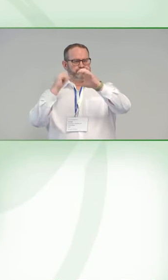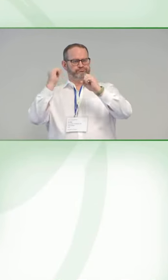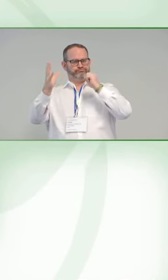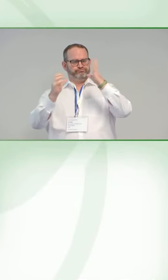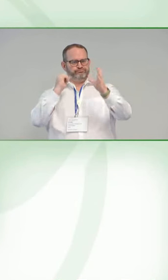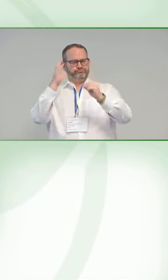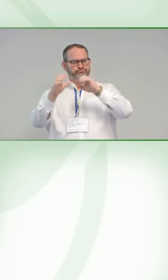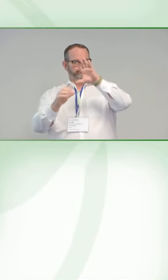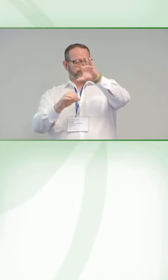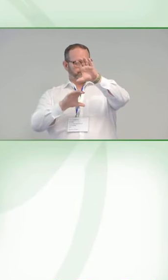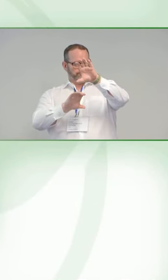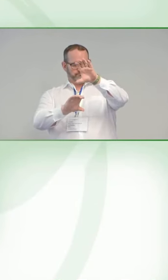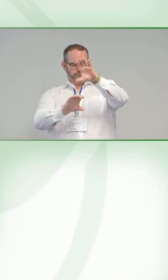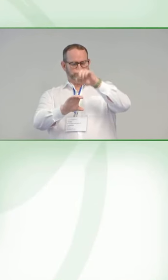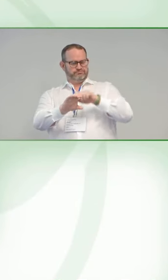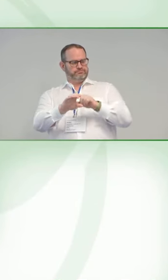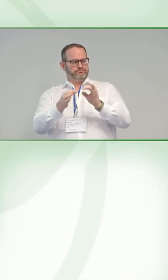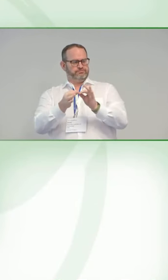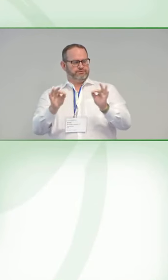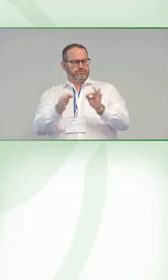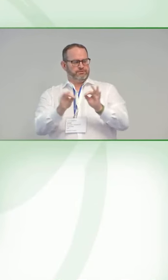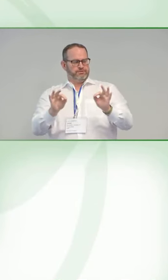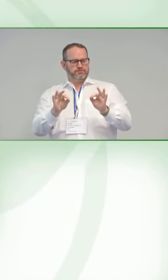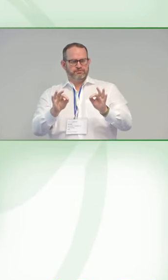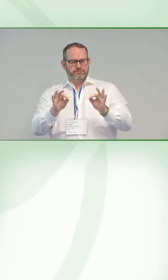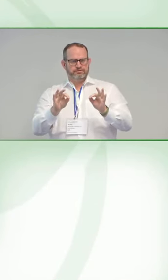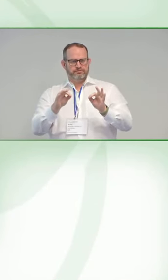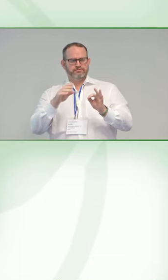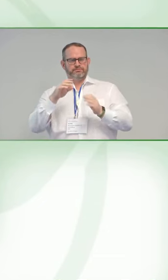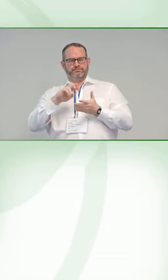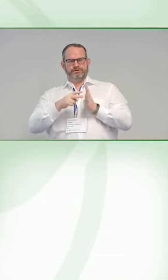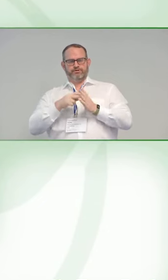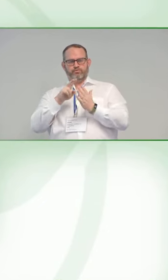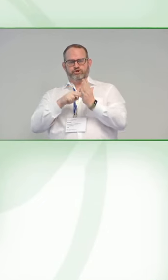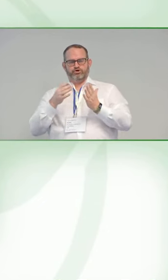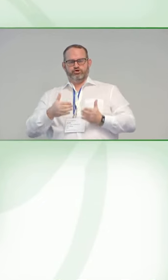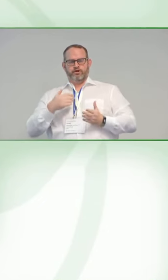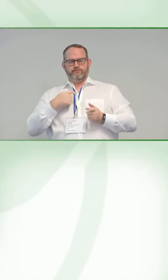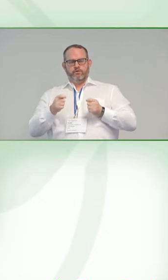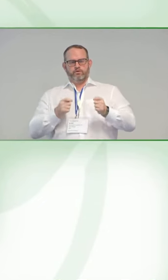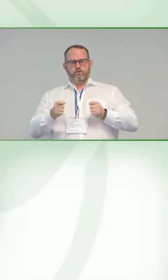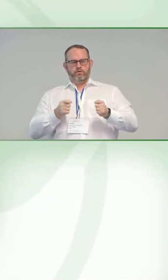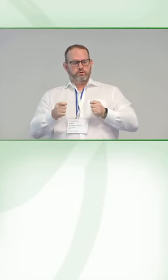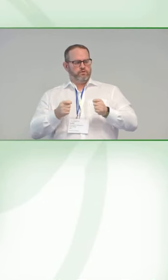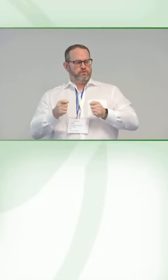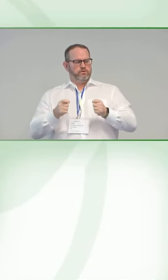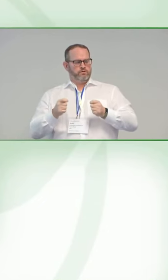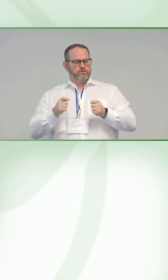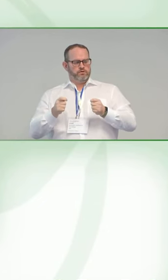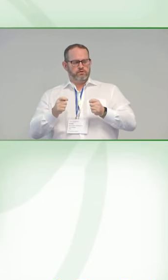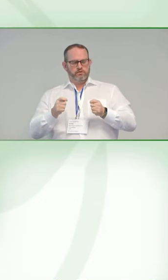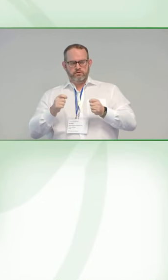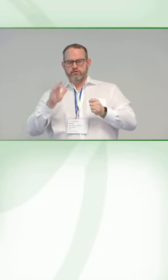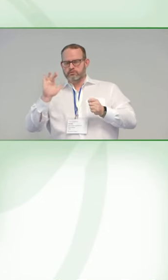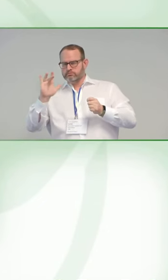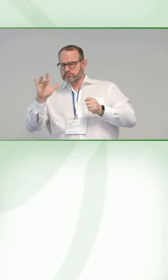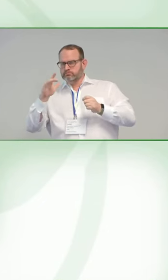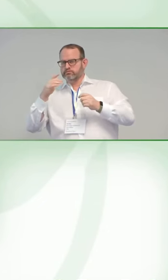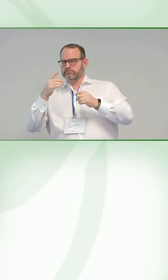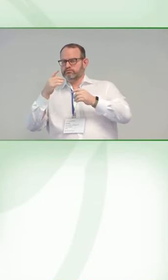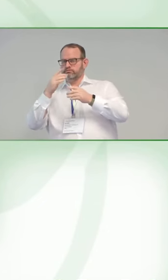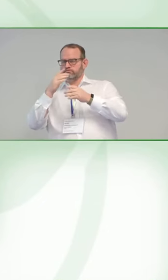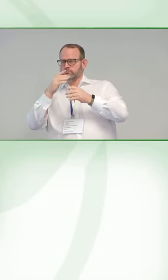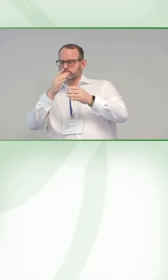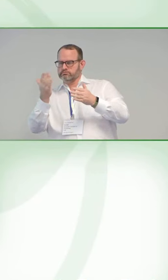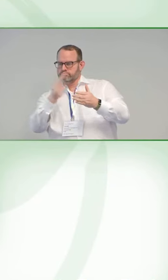our e-book format actually has the sign language in a separate window from the text. Therefore, the